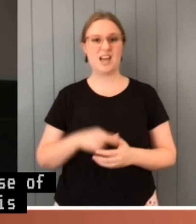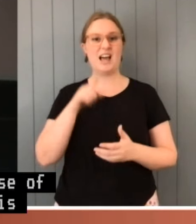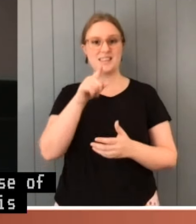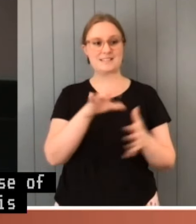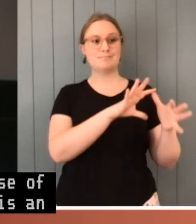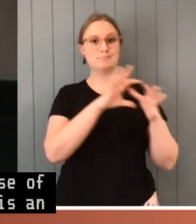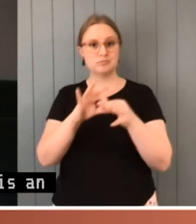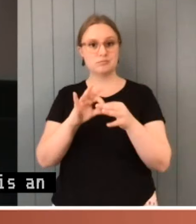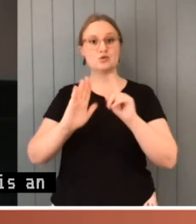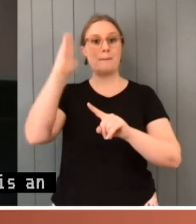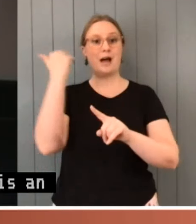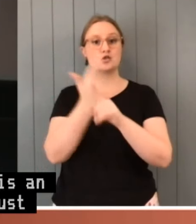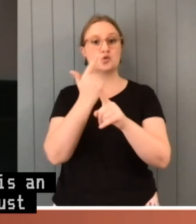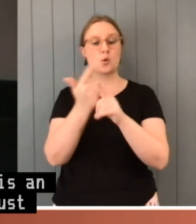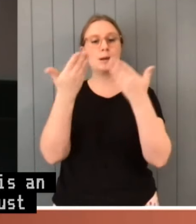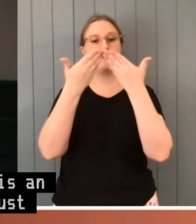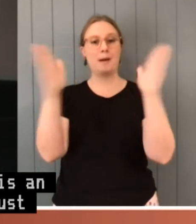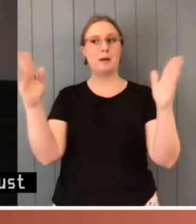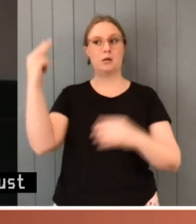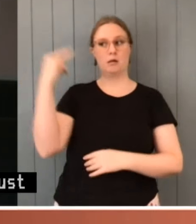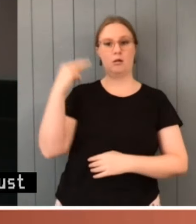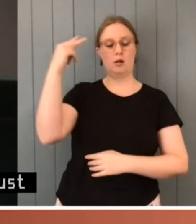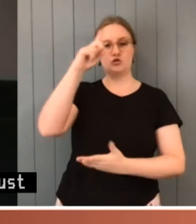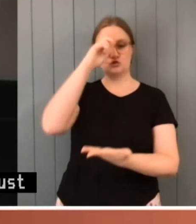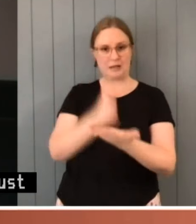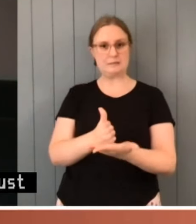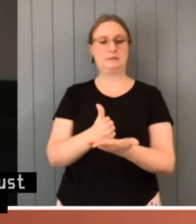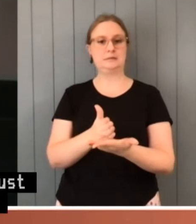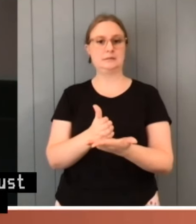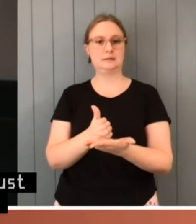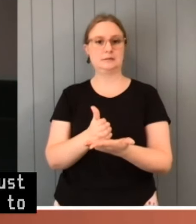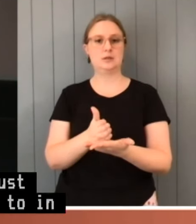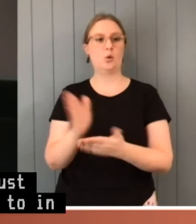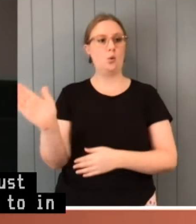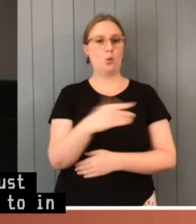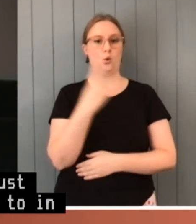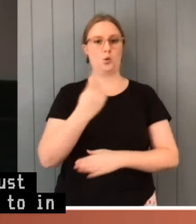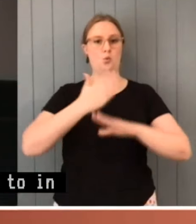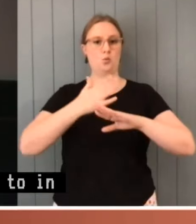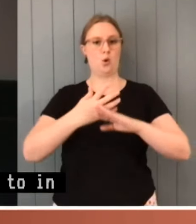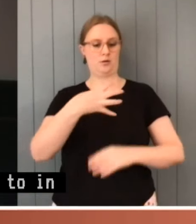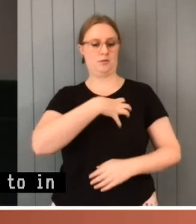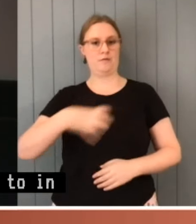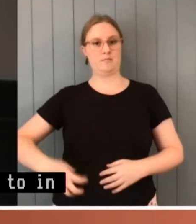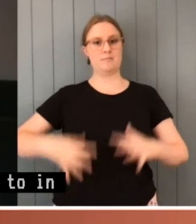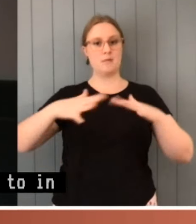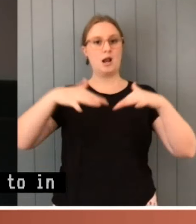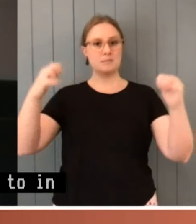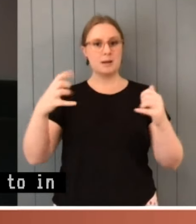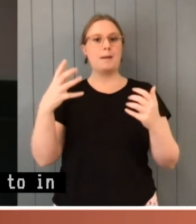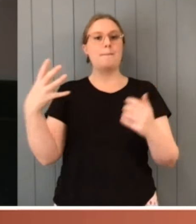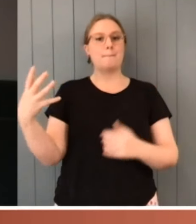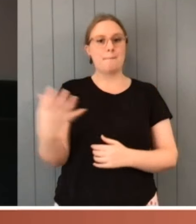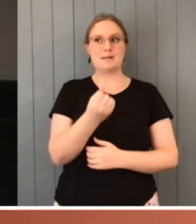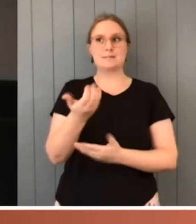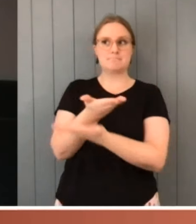referred to in describing the role of parliamentarians. In conclusion, across our constitutional system,